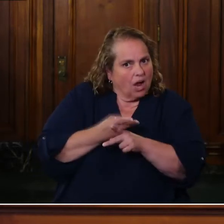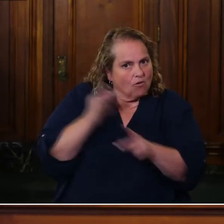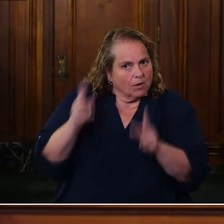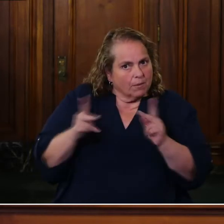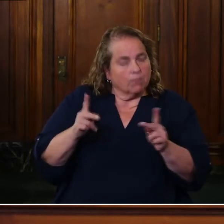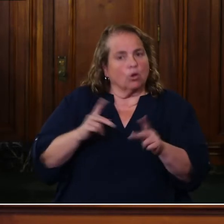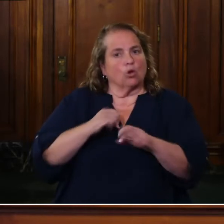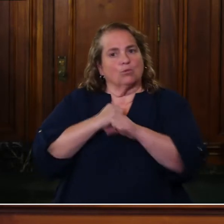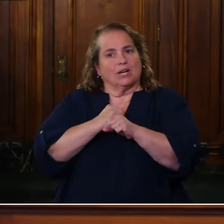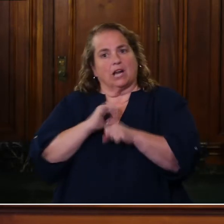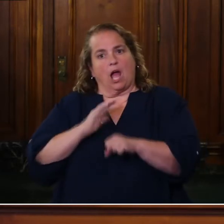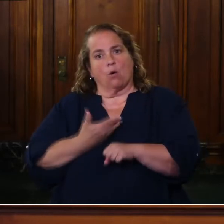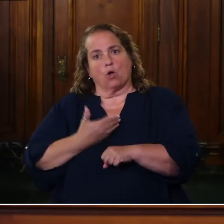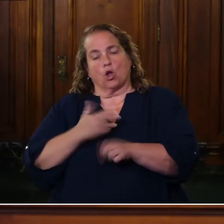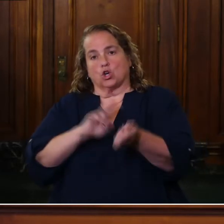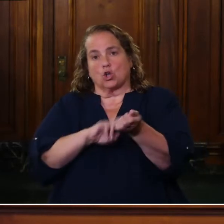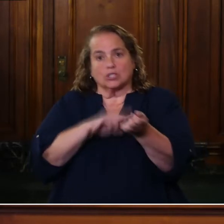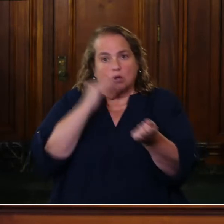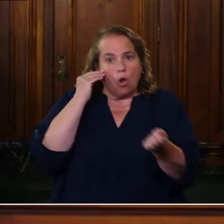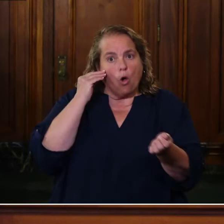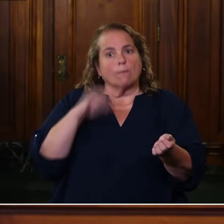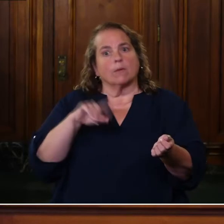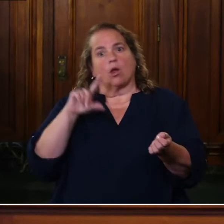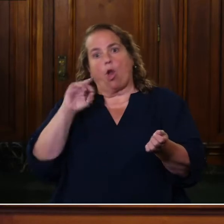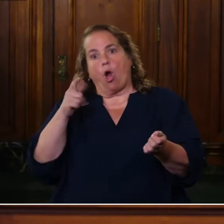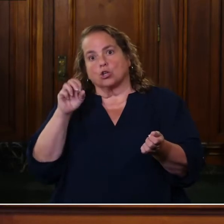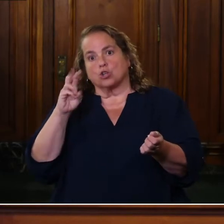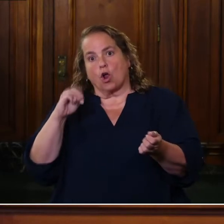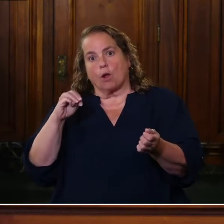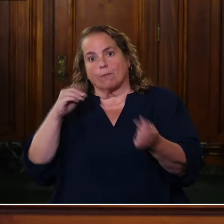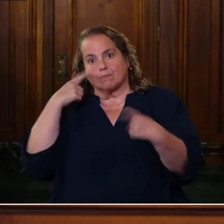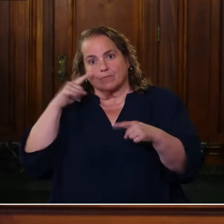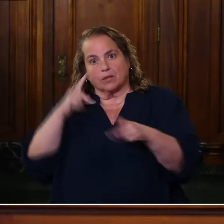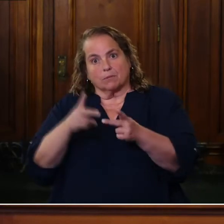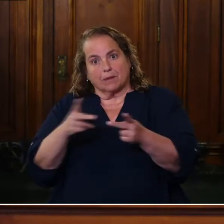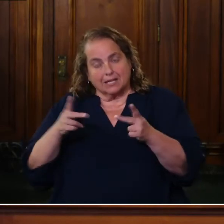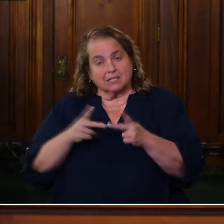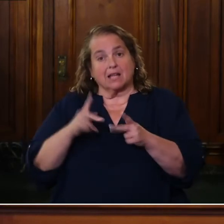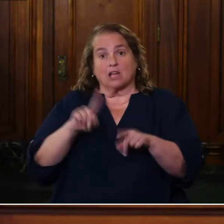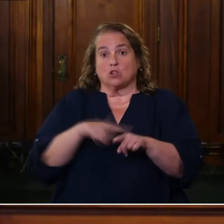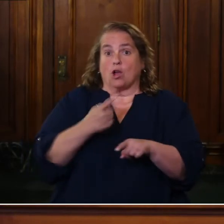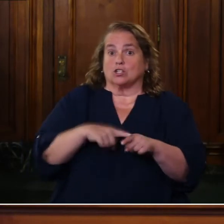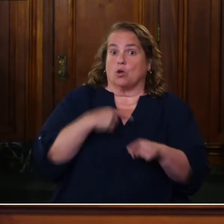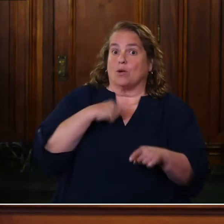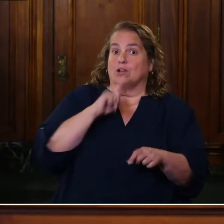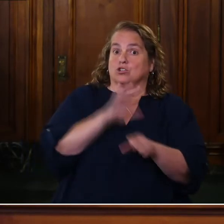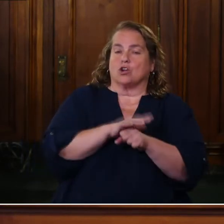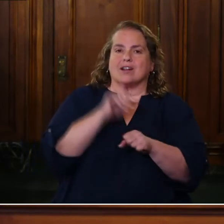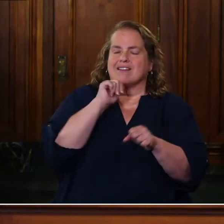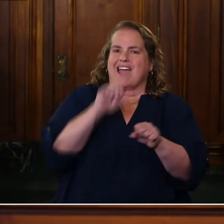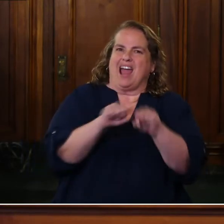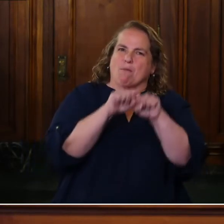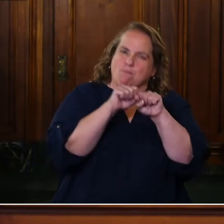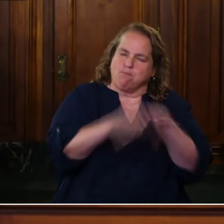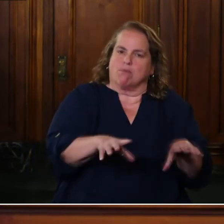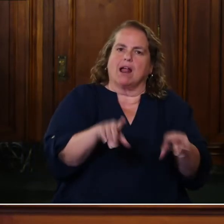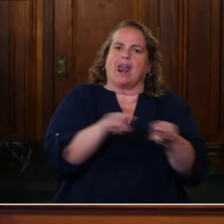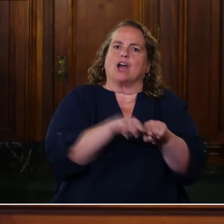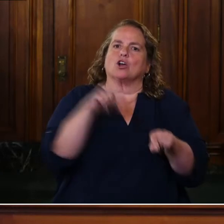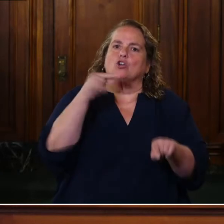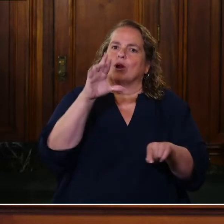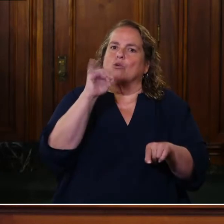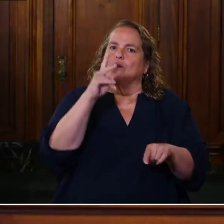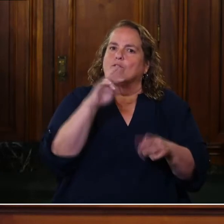we are protecting our long-term care facilities, which we really need to, as long as we're ensuring there's not an outbreak like there was at Green River, which is stabilized,